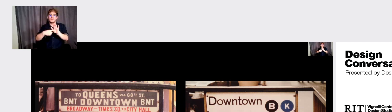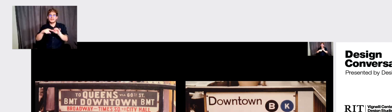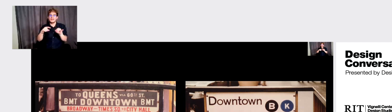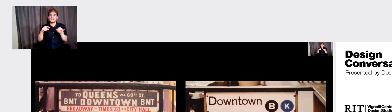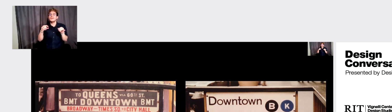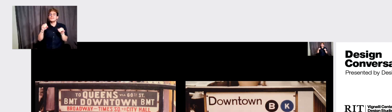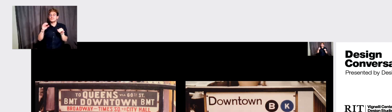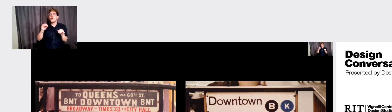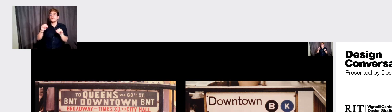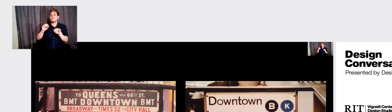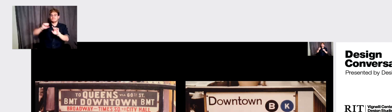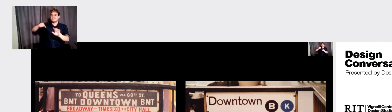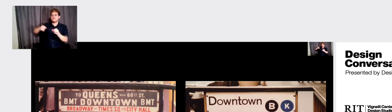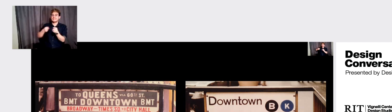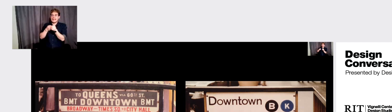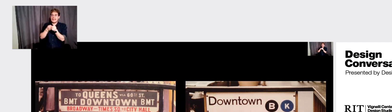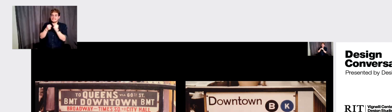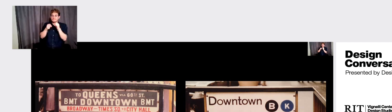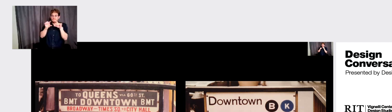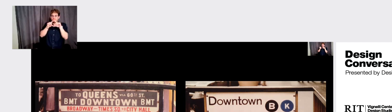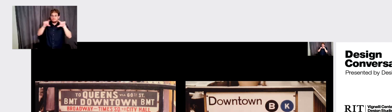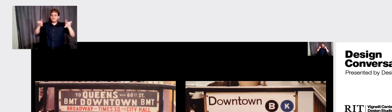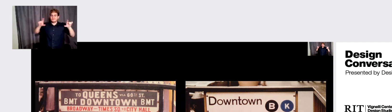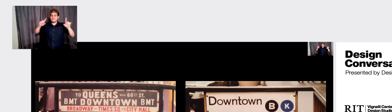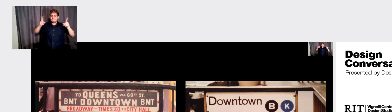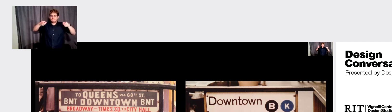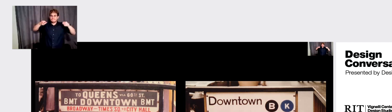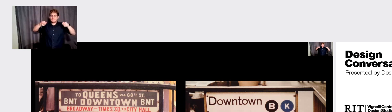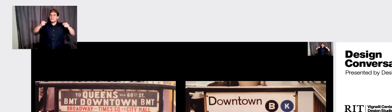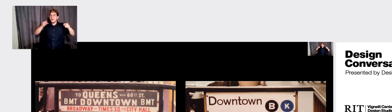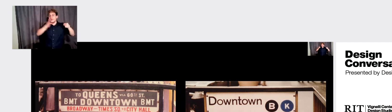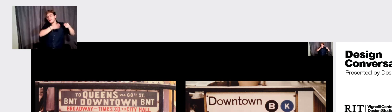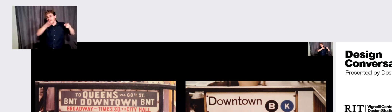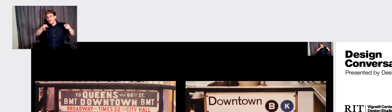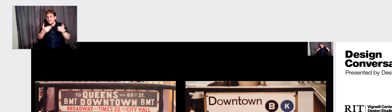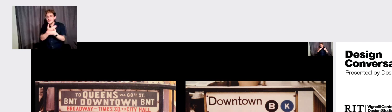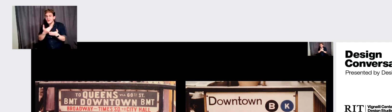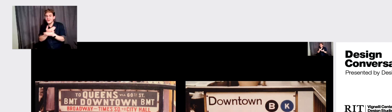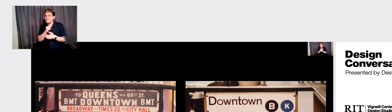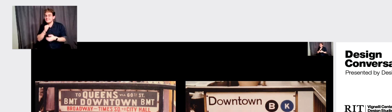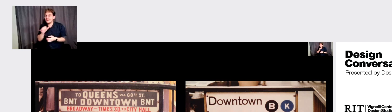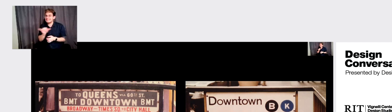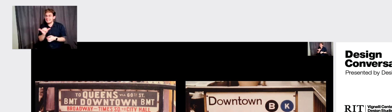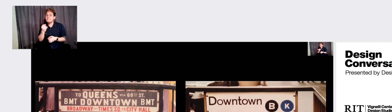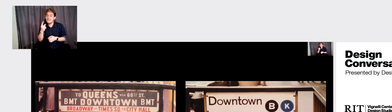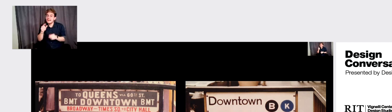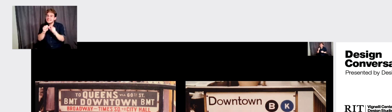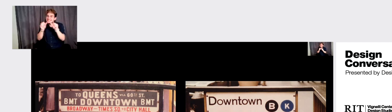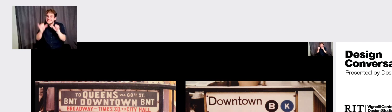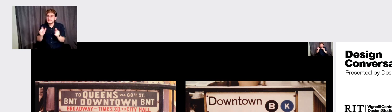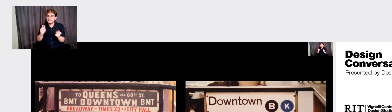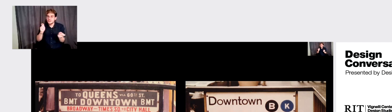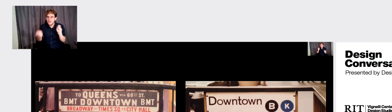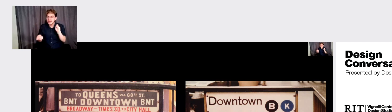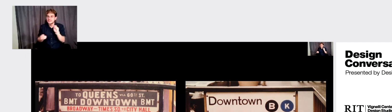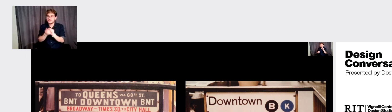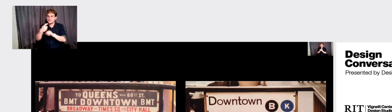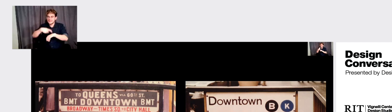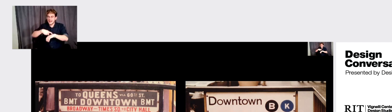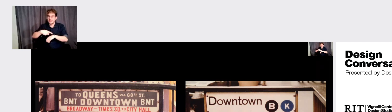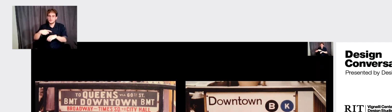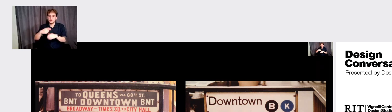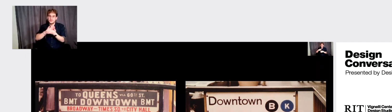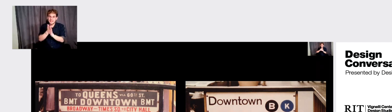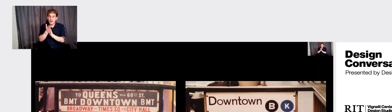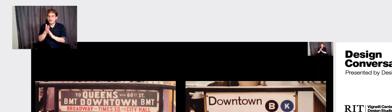white line there. So this evolved a lot, and it's not as modular as it was supposed to be, but the system evolved with time to become the iconic